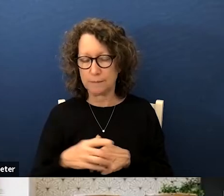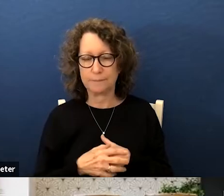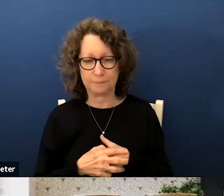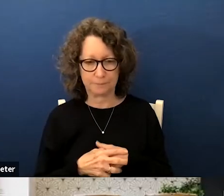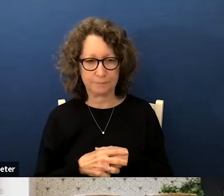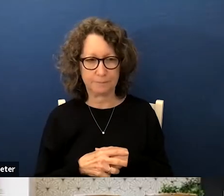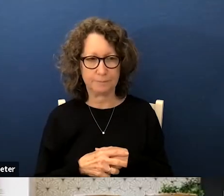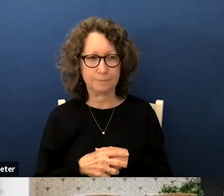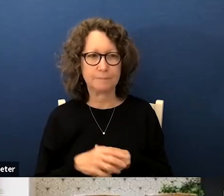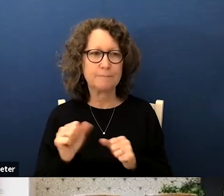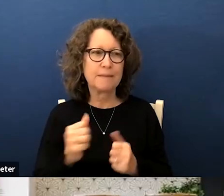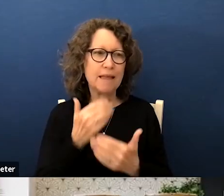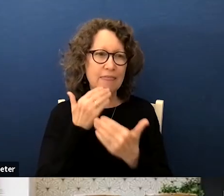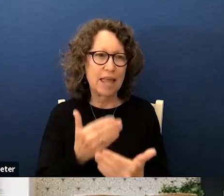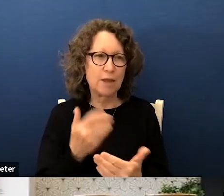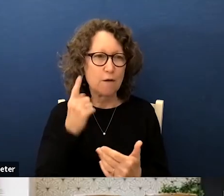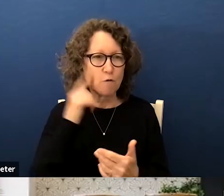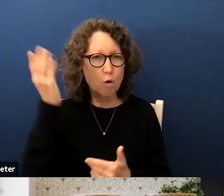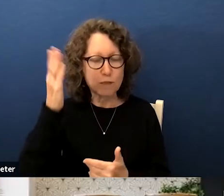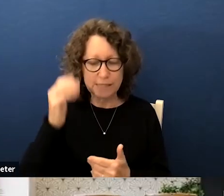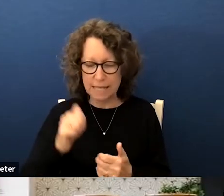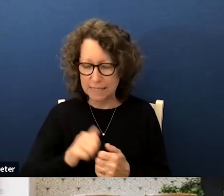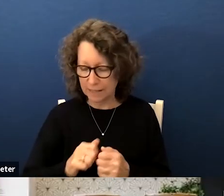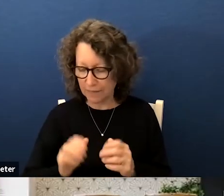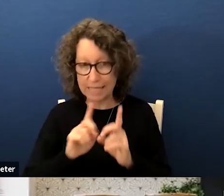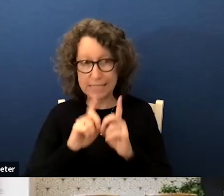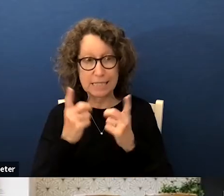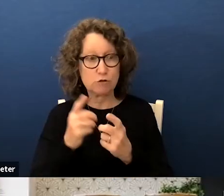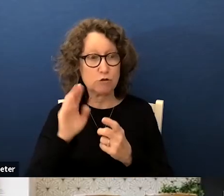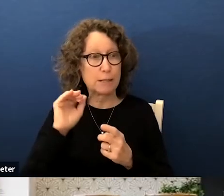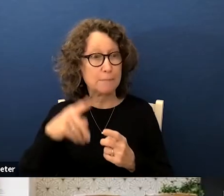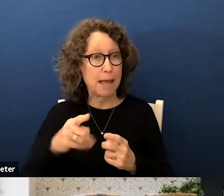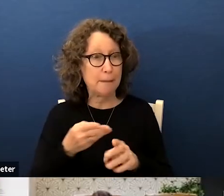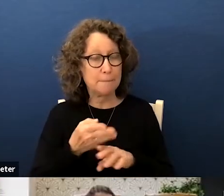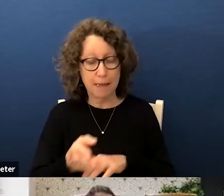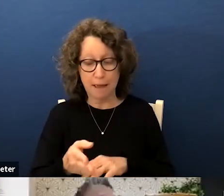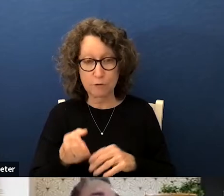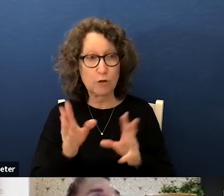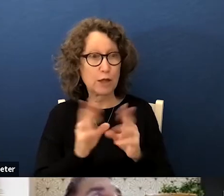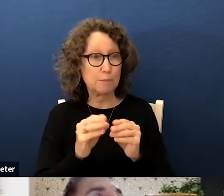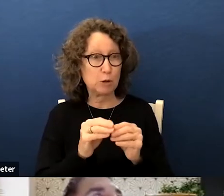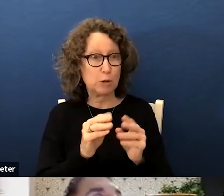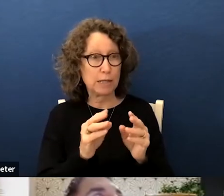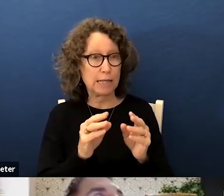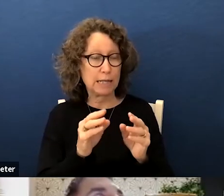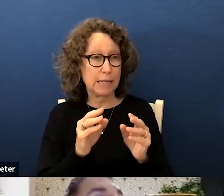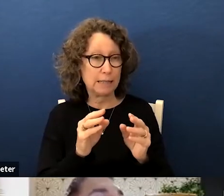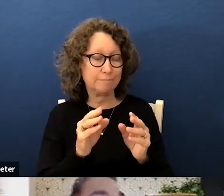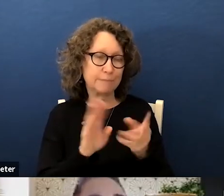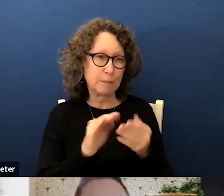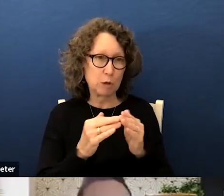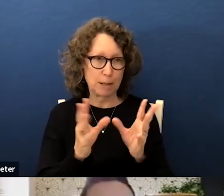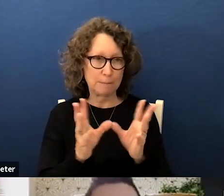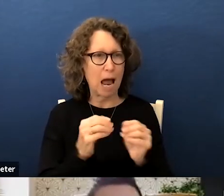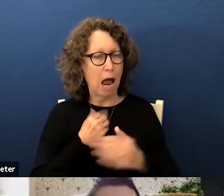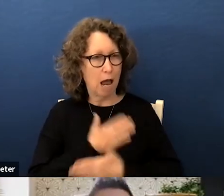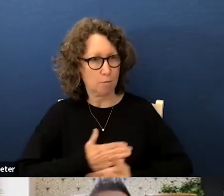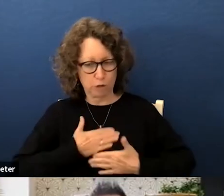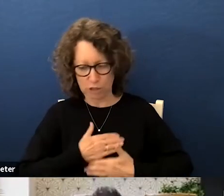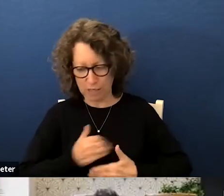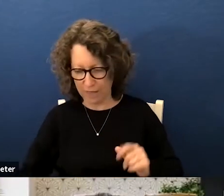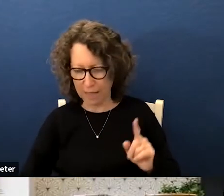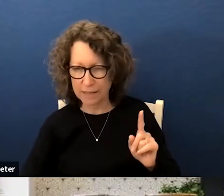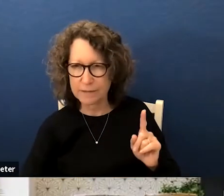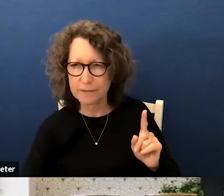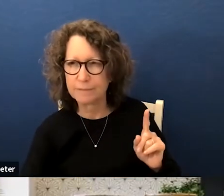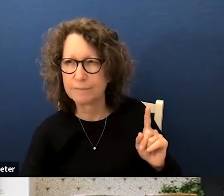yes thank you for presenting the um the district maps after the community meeting i have appreciated them and